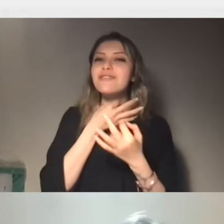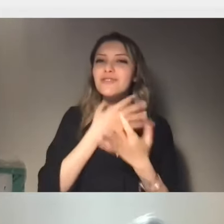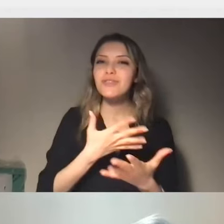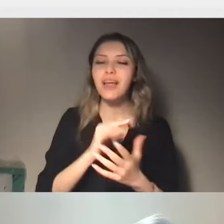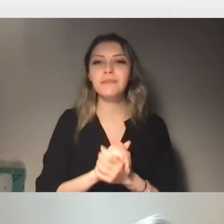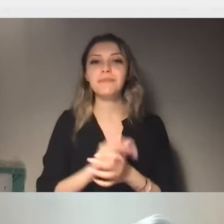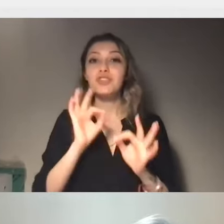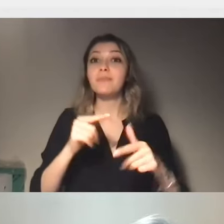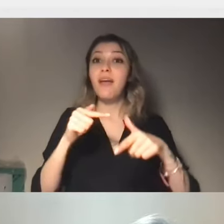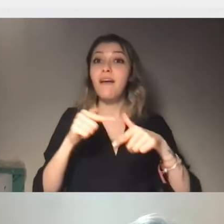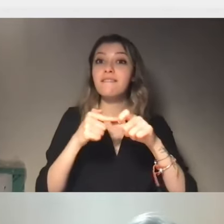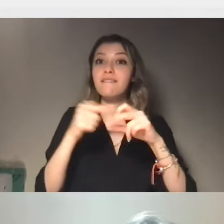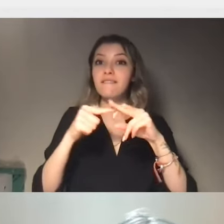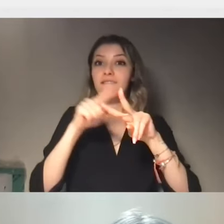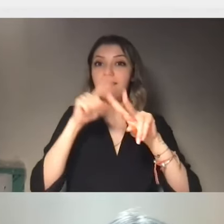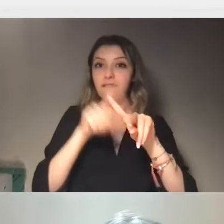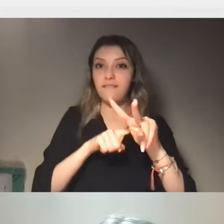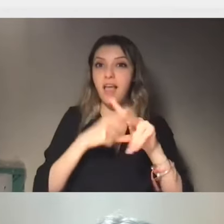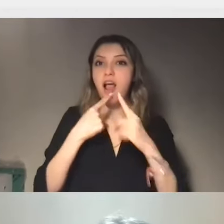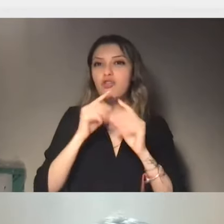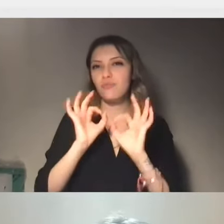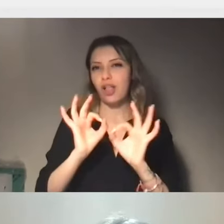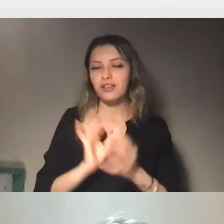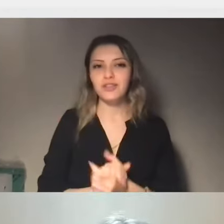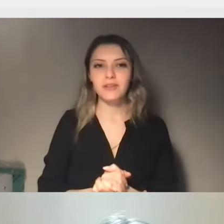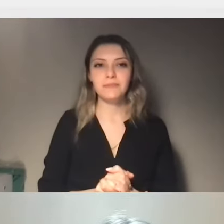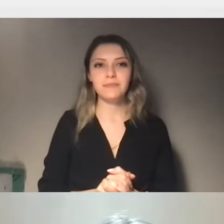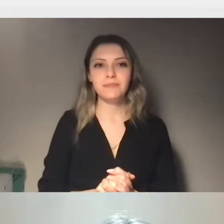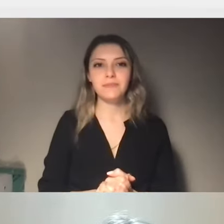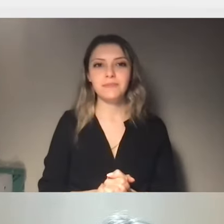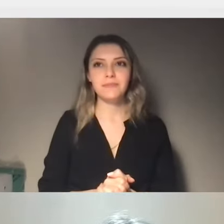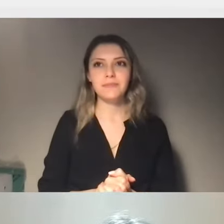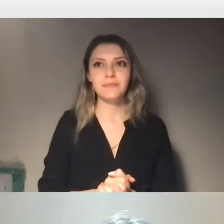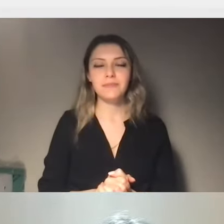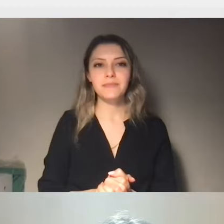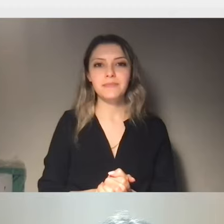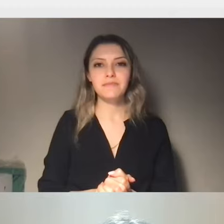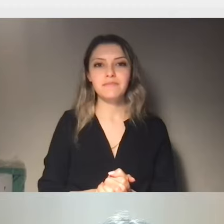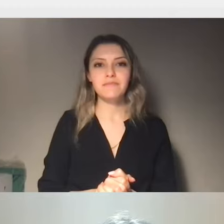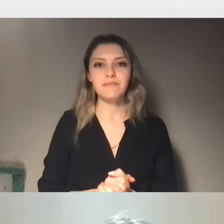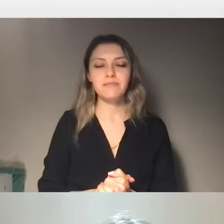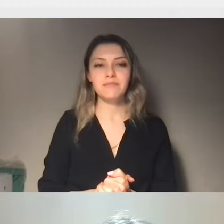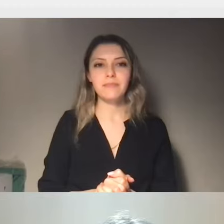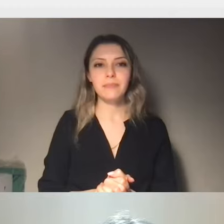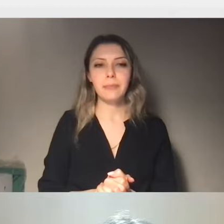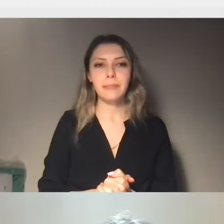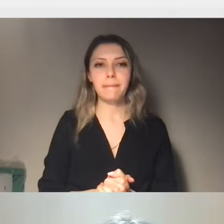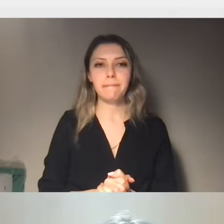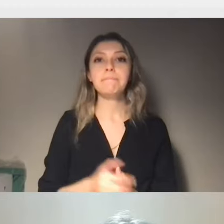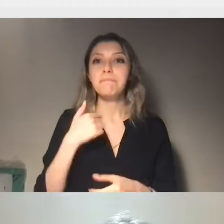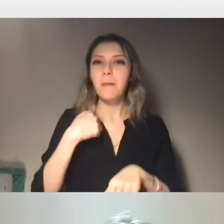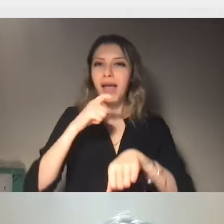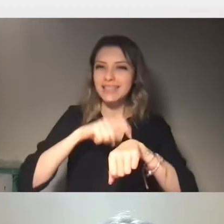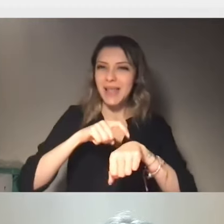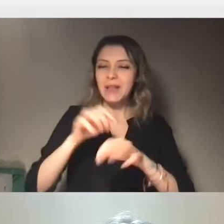I will, I put my timer, so I will let you know